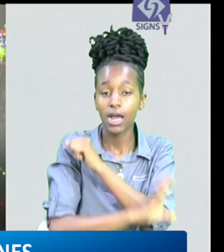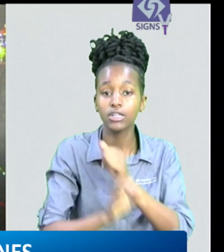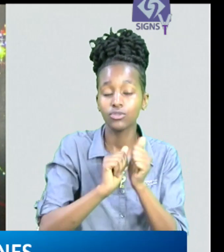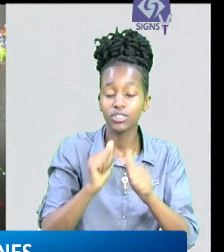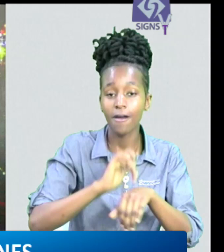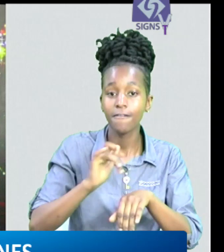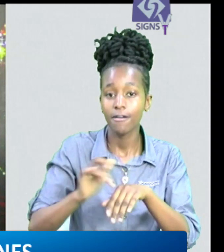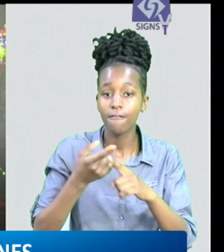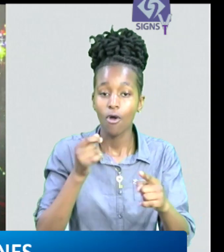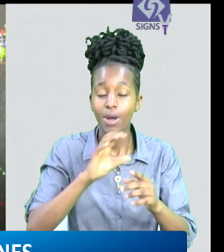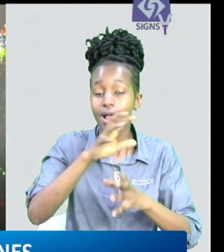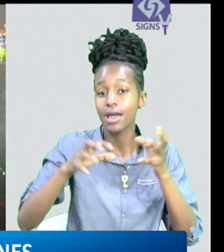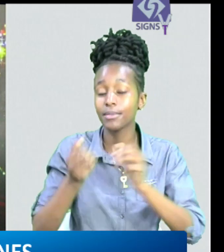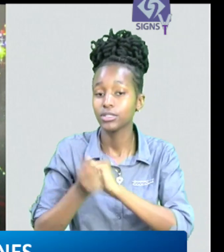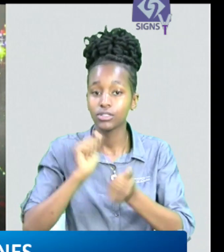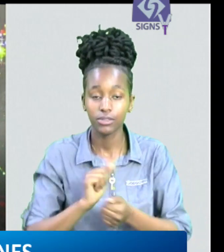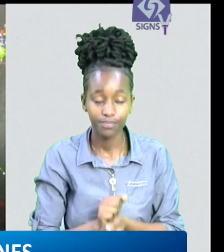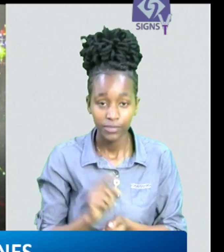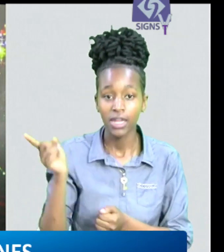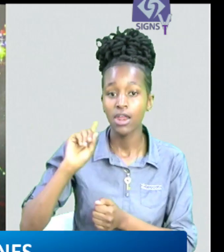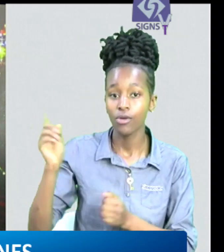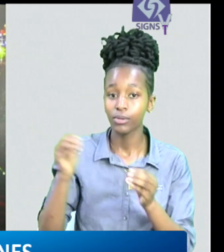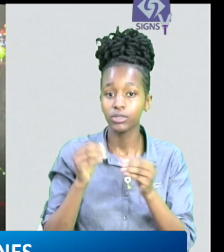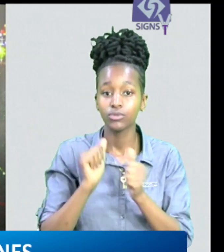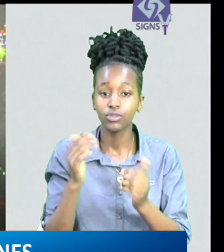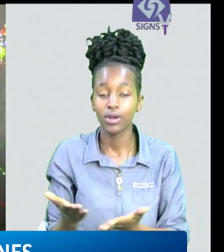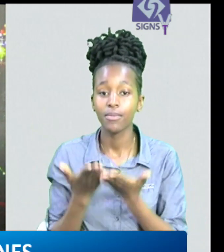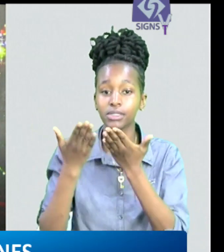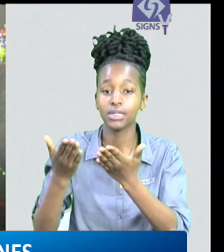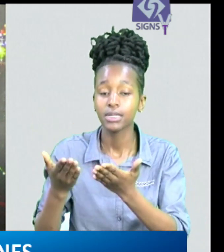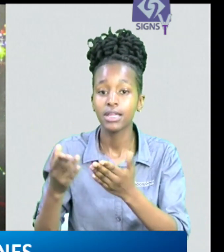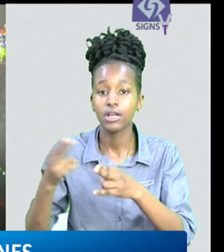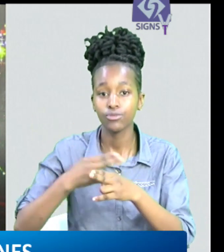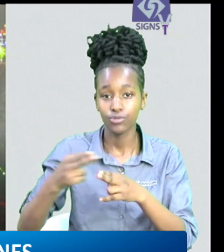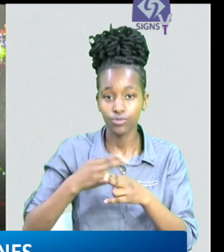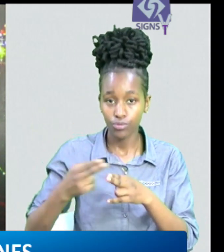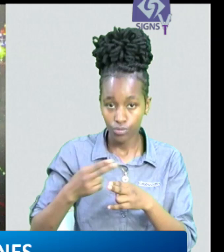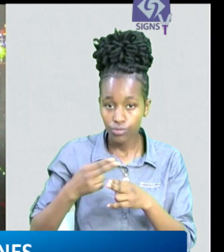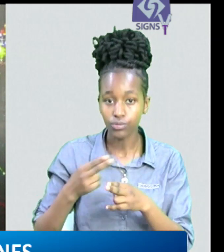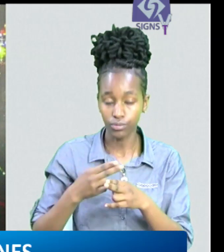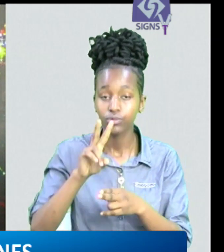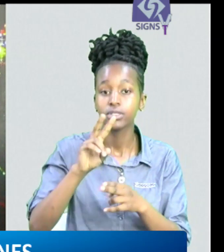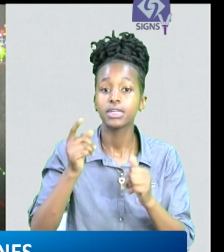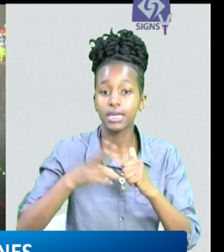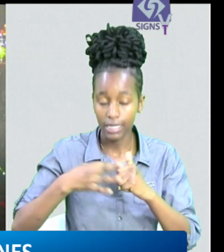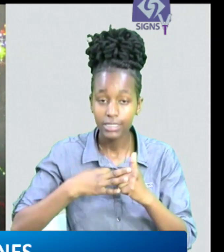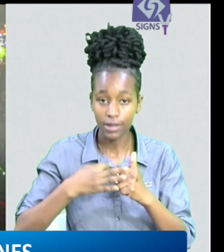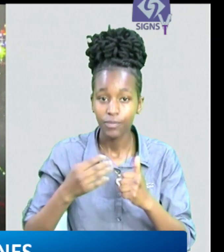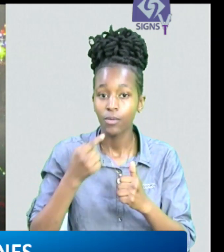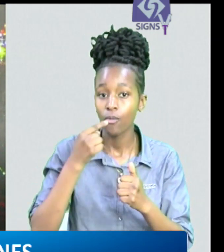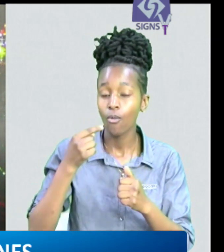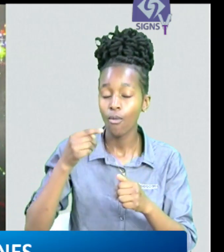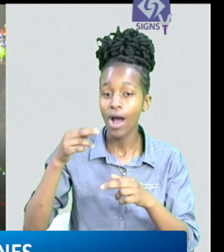now the nairobi declaration which will be presented in the upcoming cop 28 called for a review of